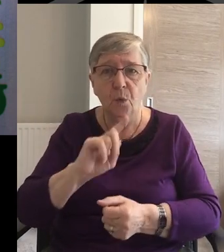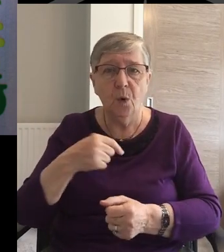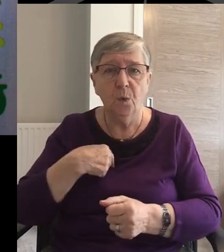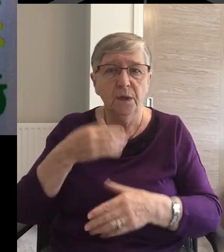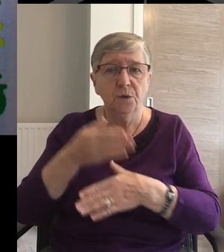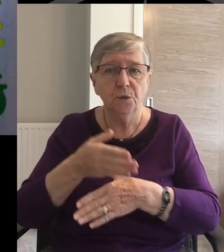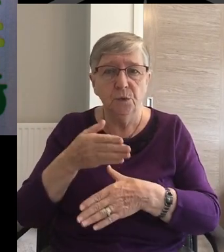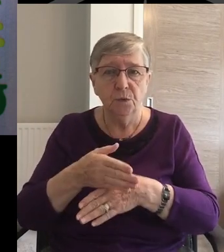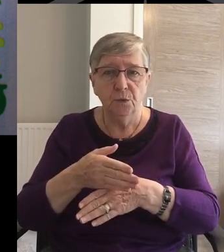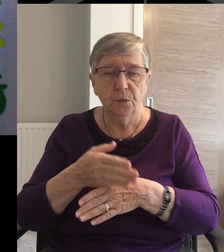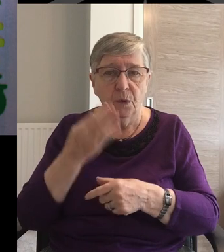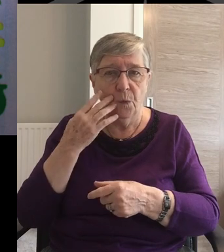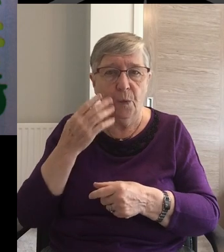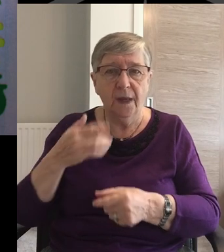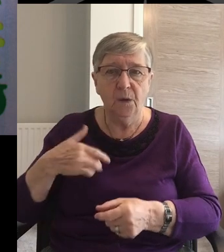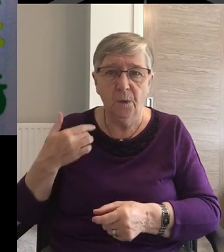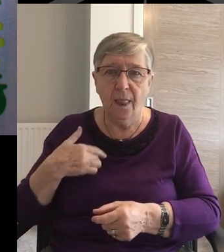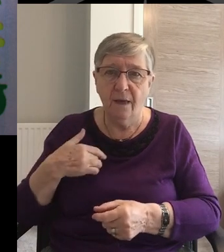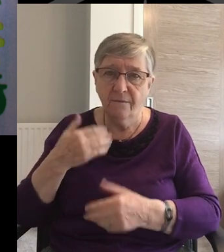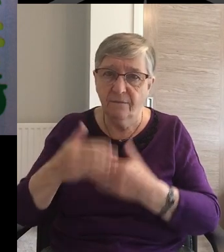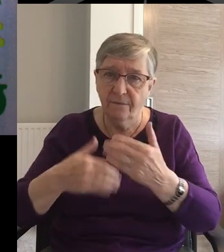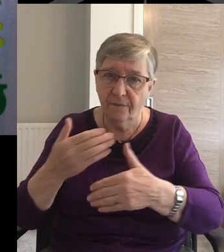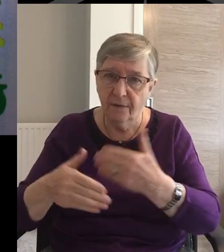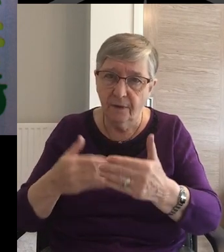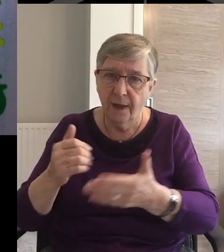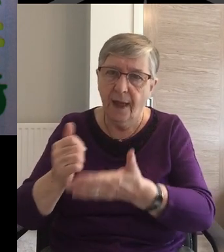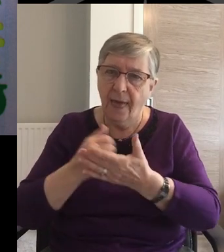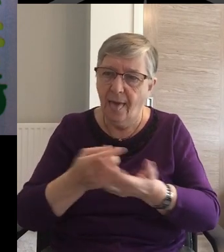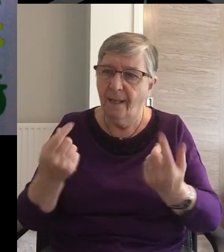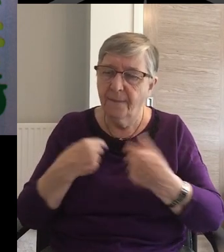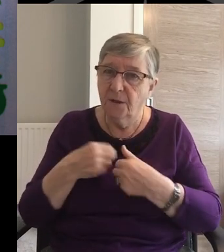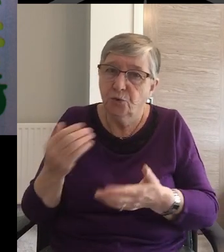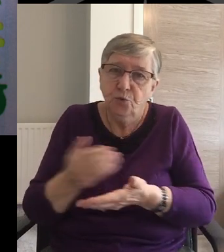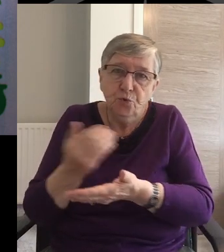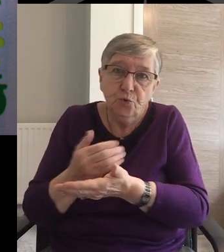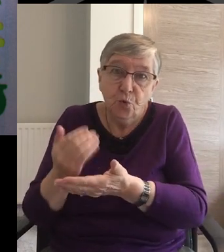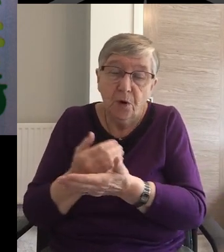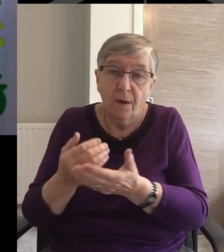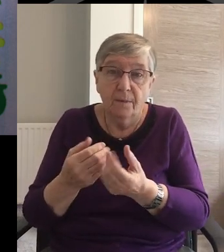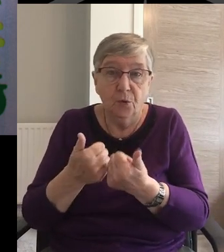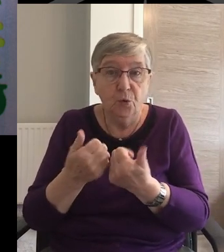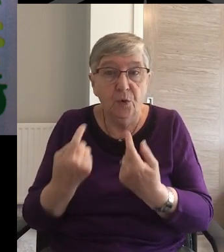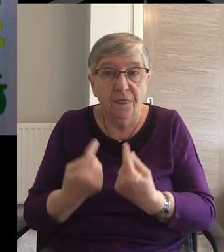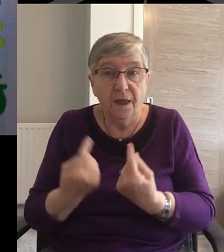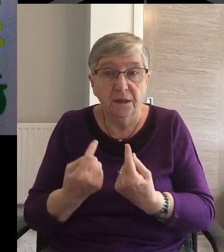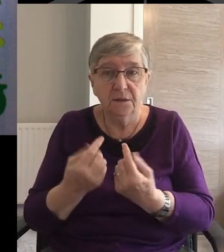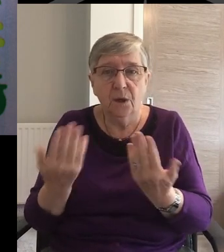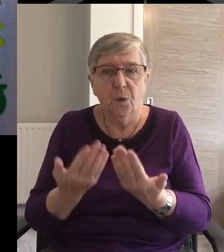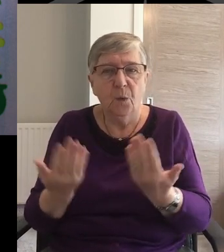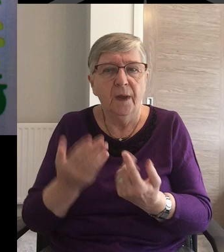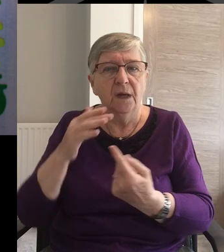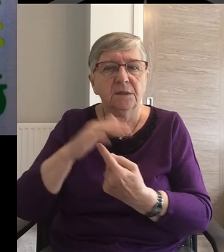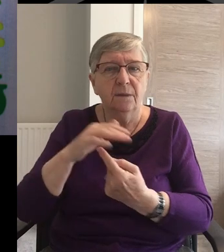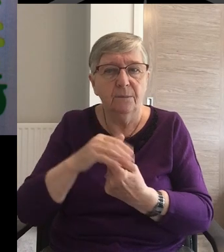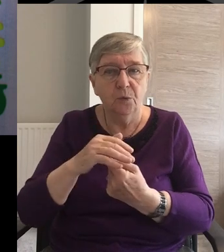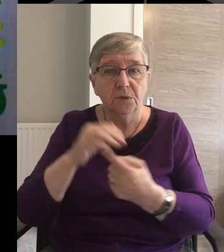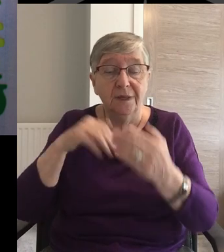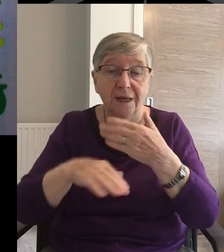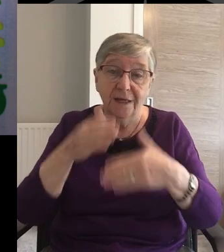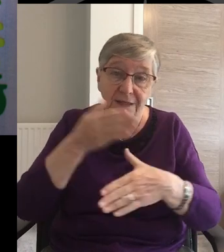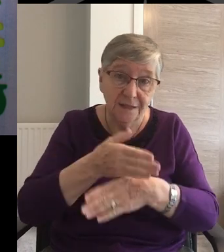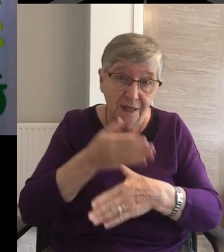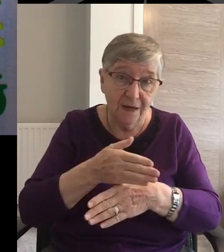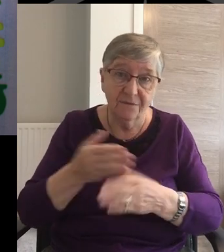As we live Our lives Help us to Store up Treasures Where it Matters In service In thankfulness